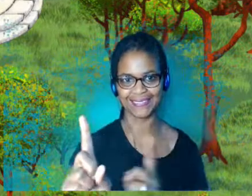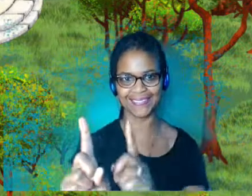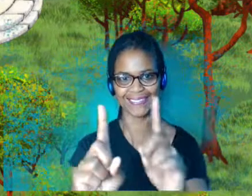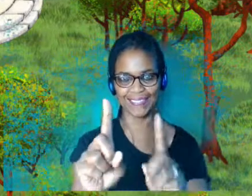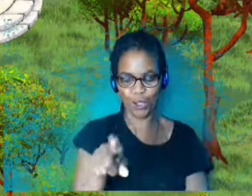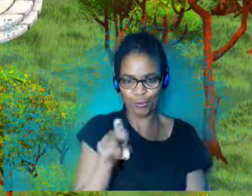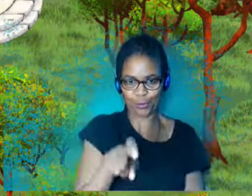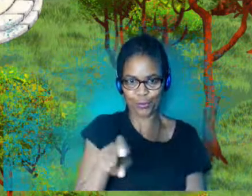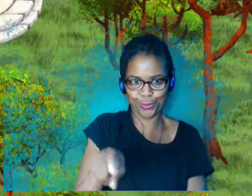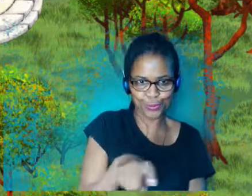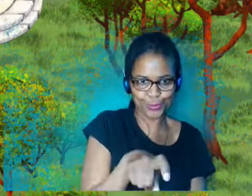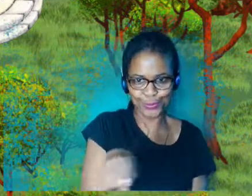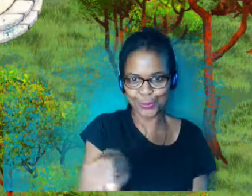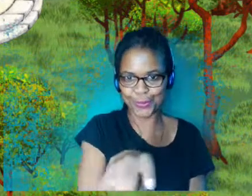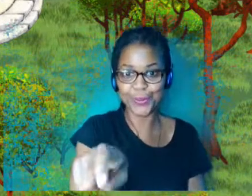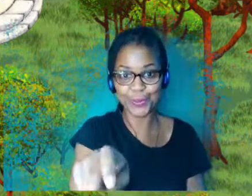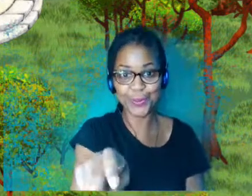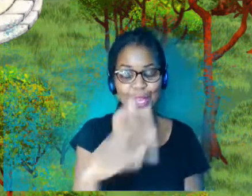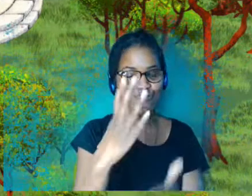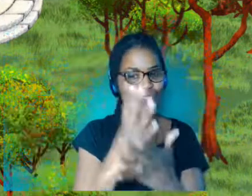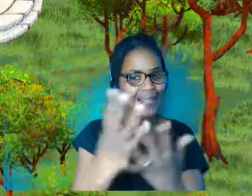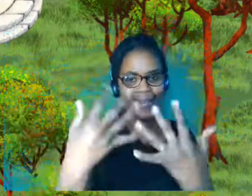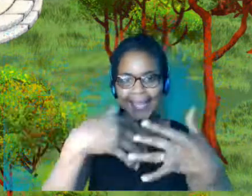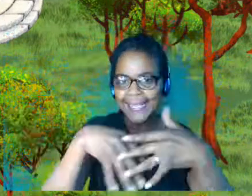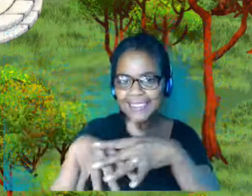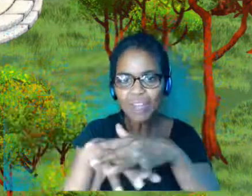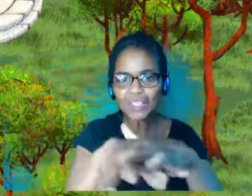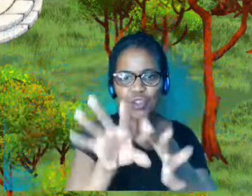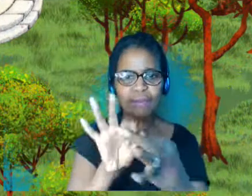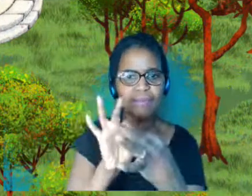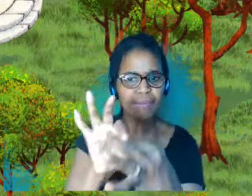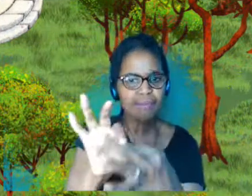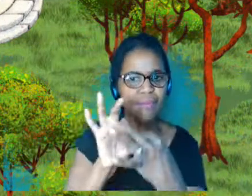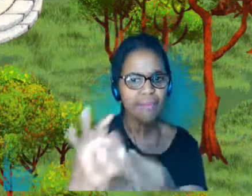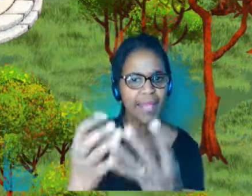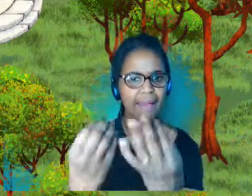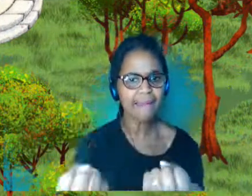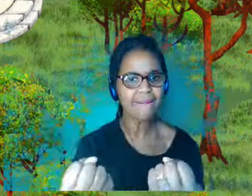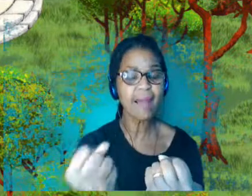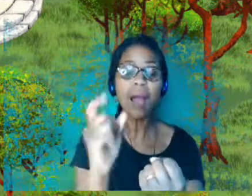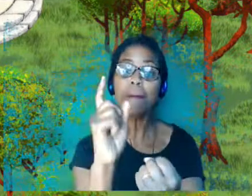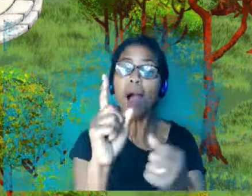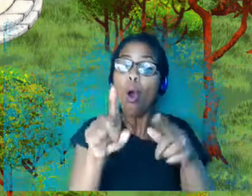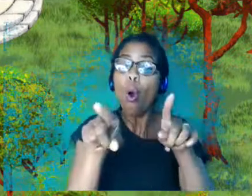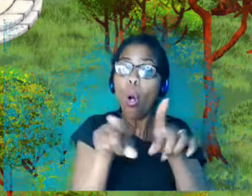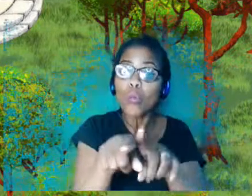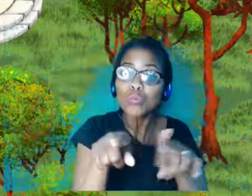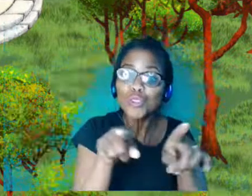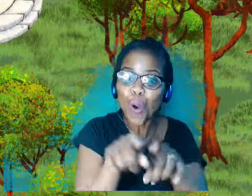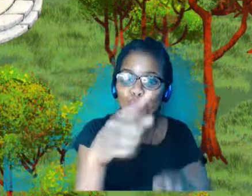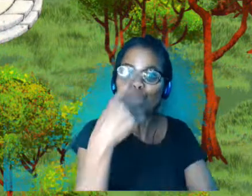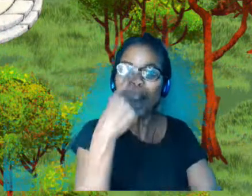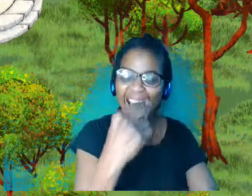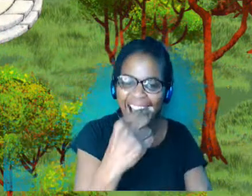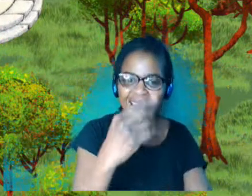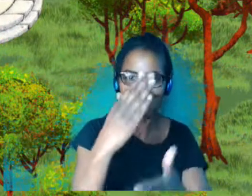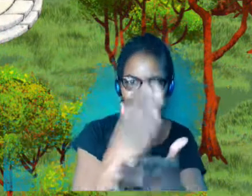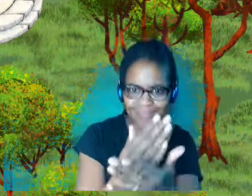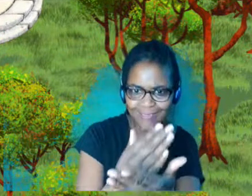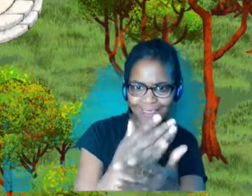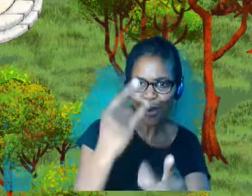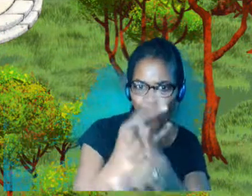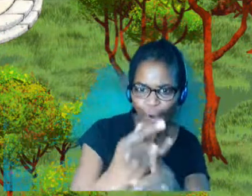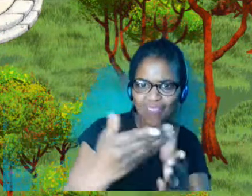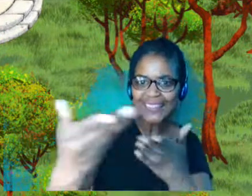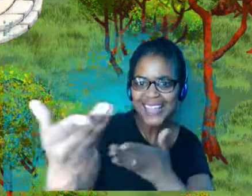interactive and engaging, but you also have a chance to have a realistic conversation with a person